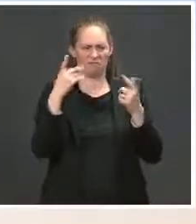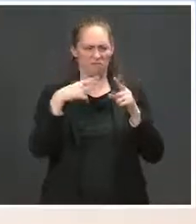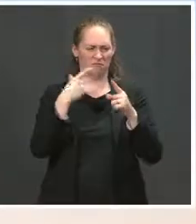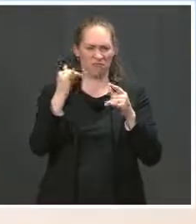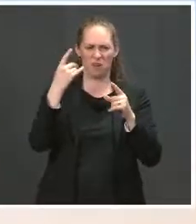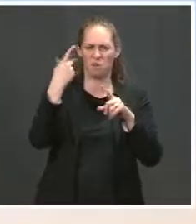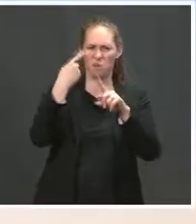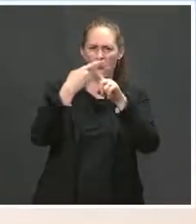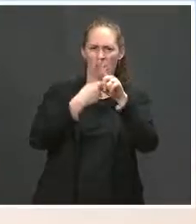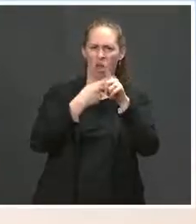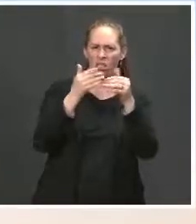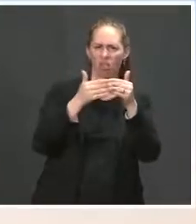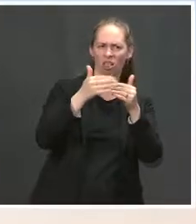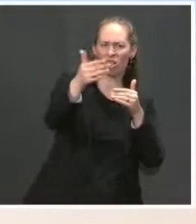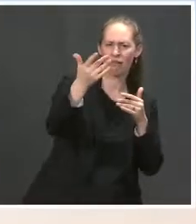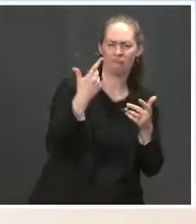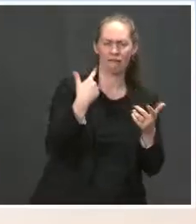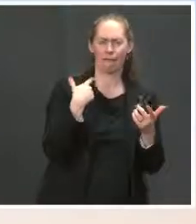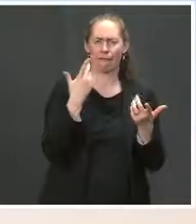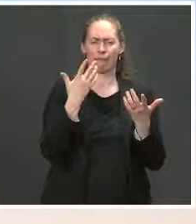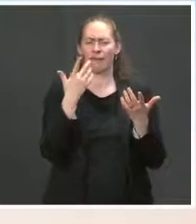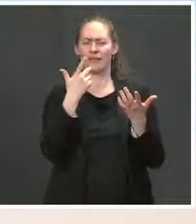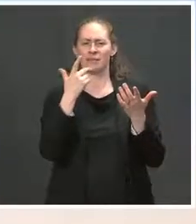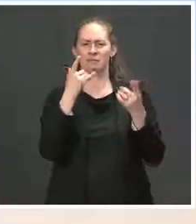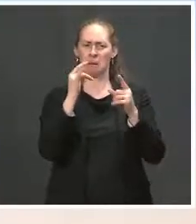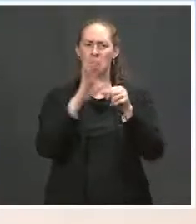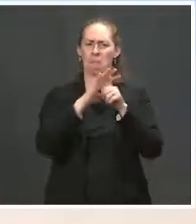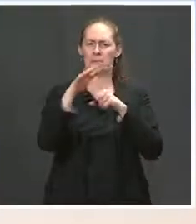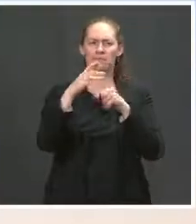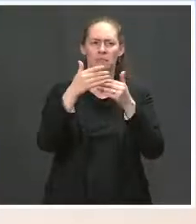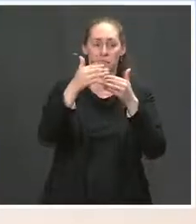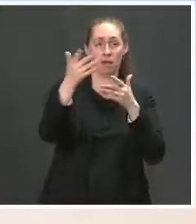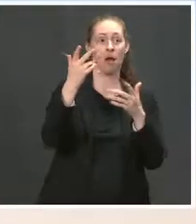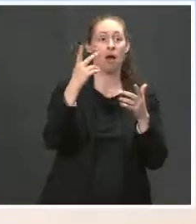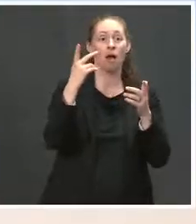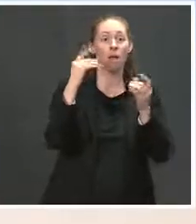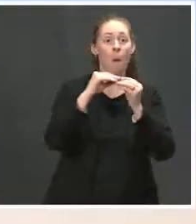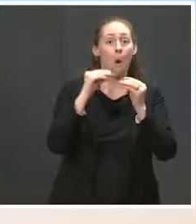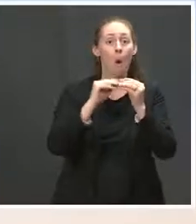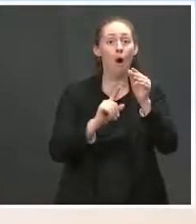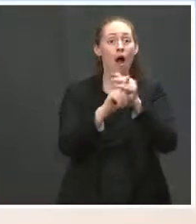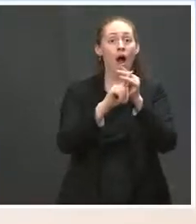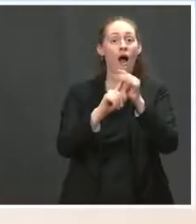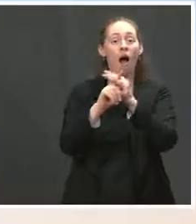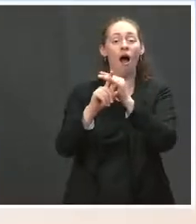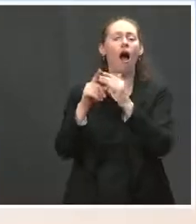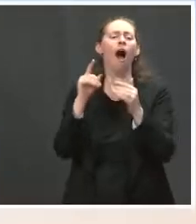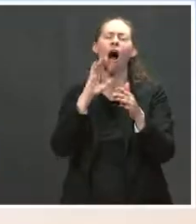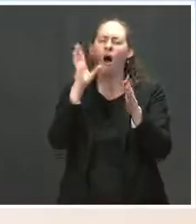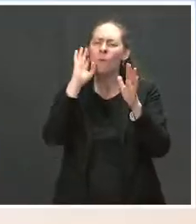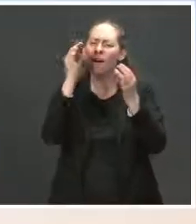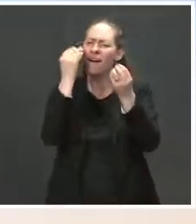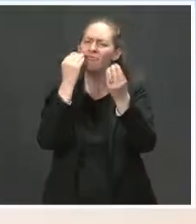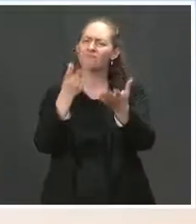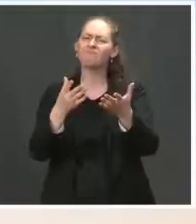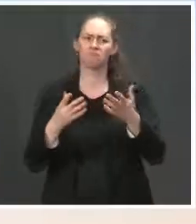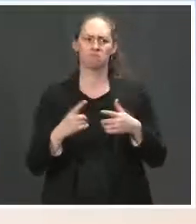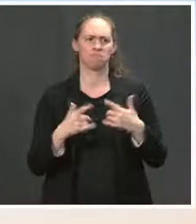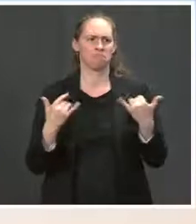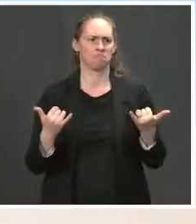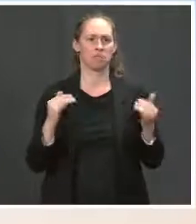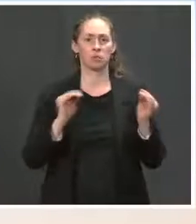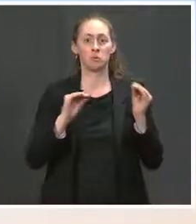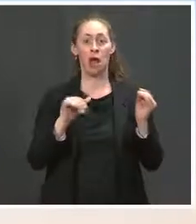It's all running together. And if we have more trips or components of the trip to announce, we will do that. But there's not currently a planned